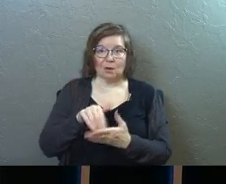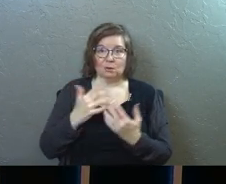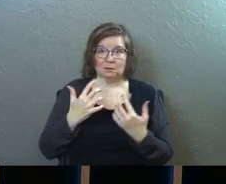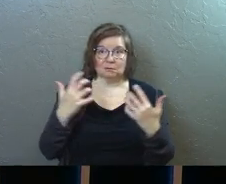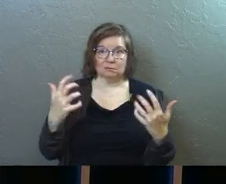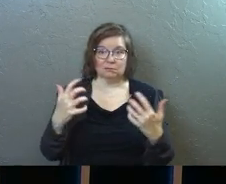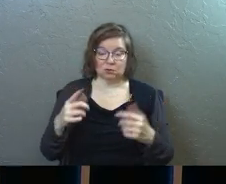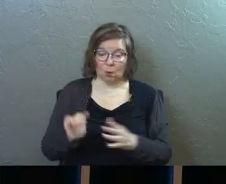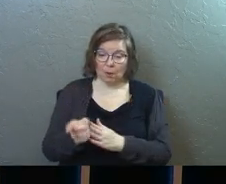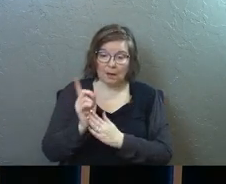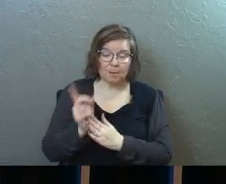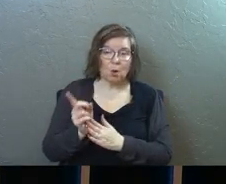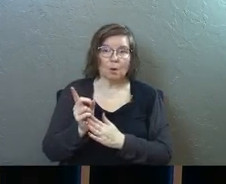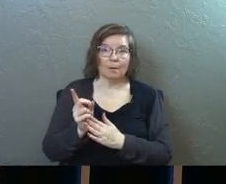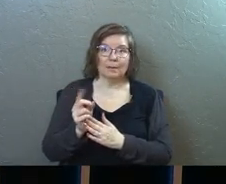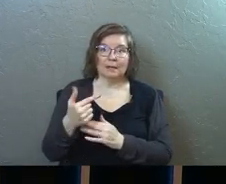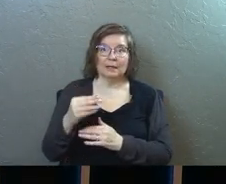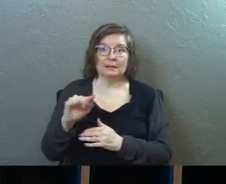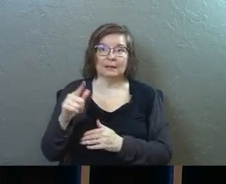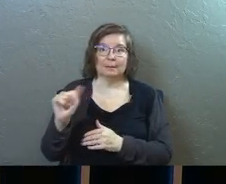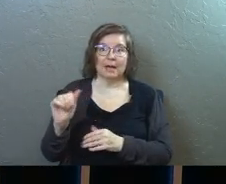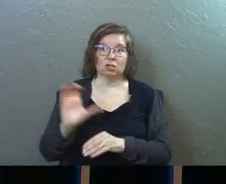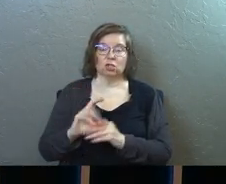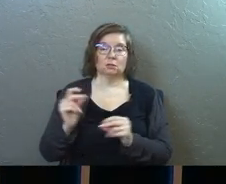in all. In a moment, it's a mega church.